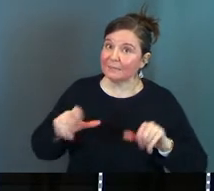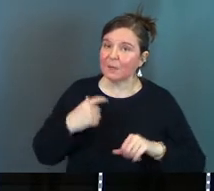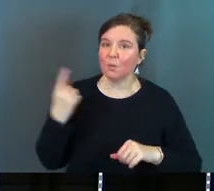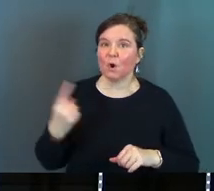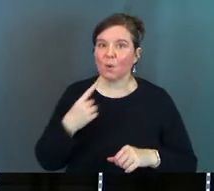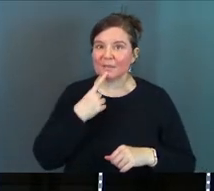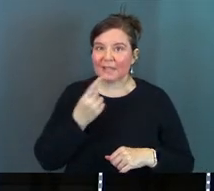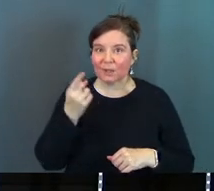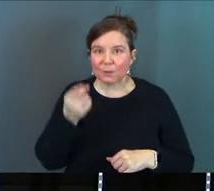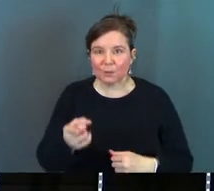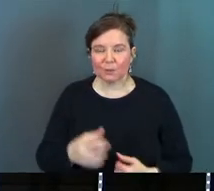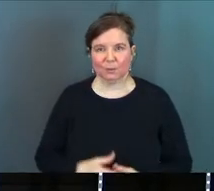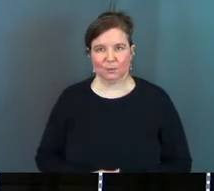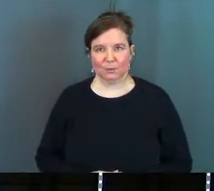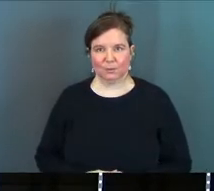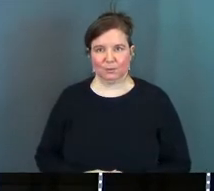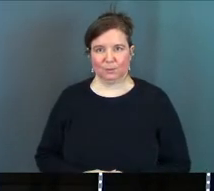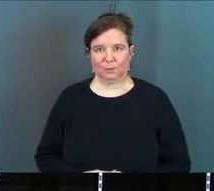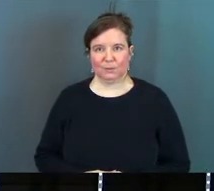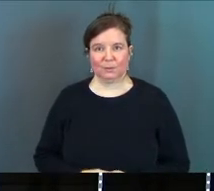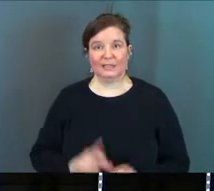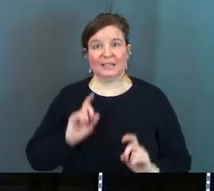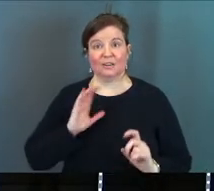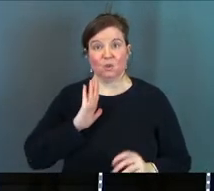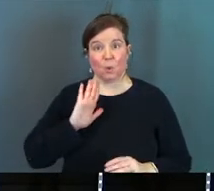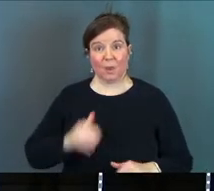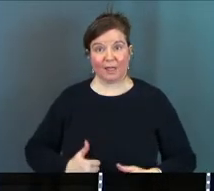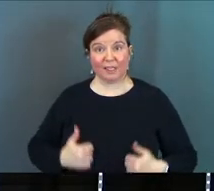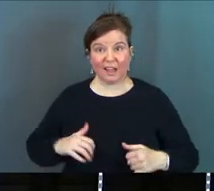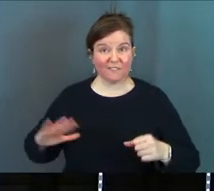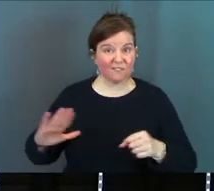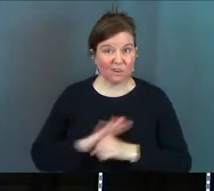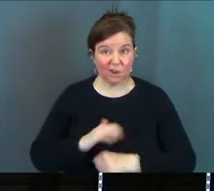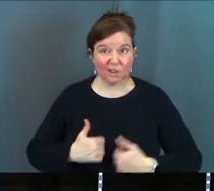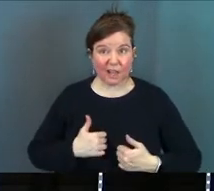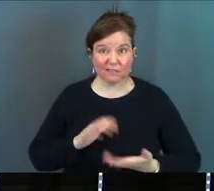always telling you to give your whole life to him